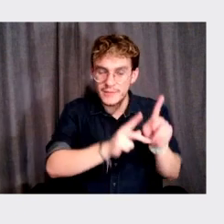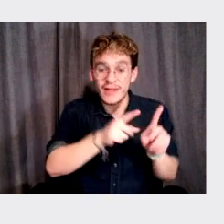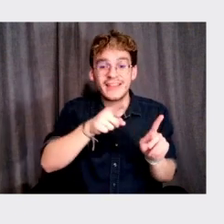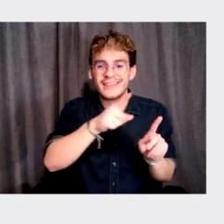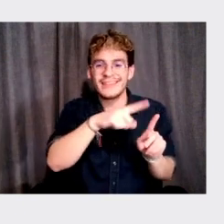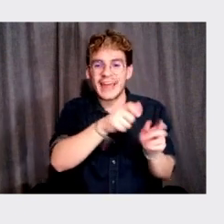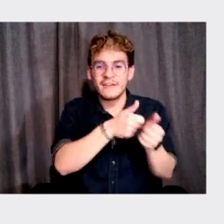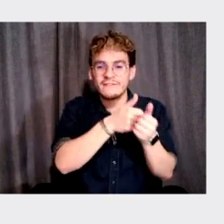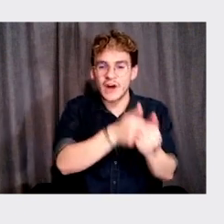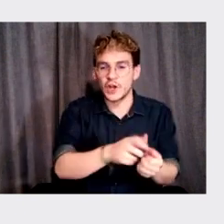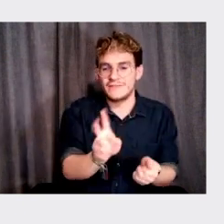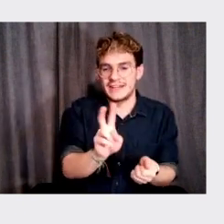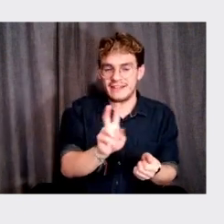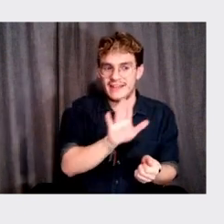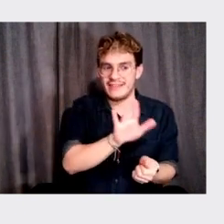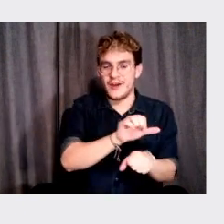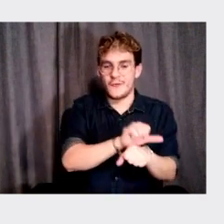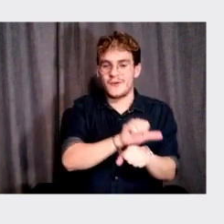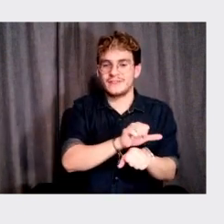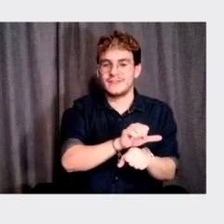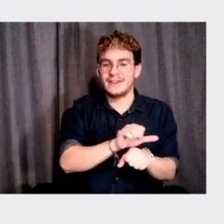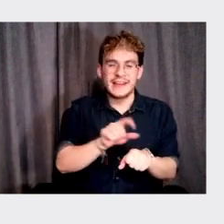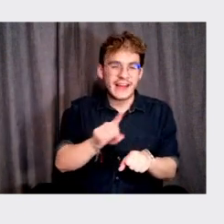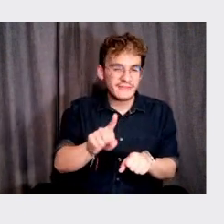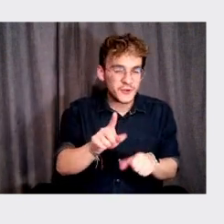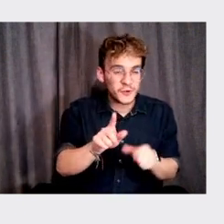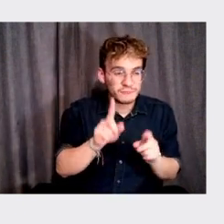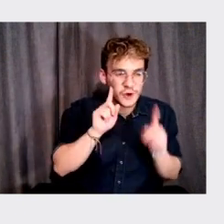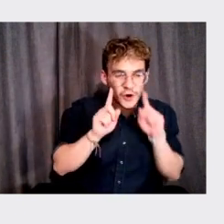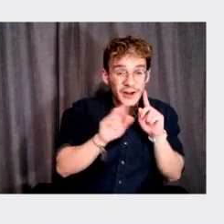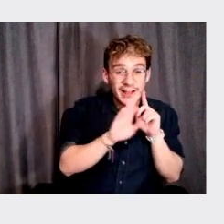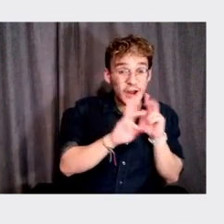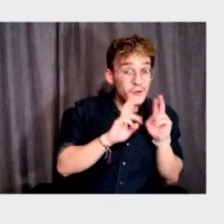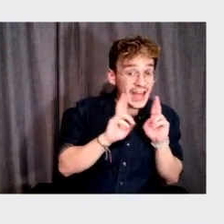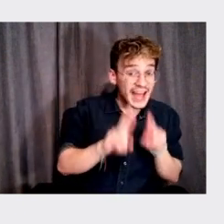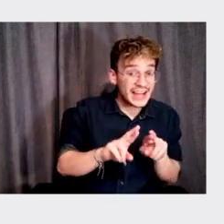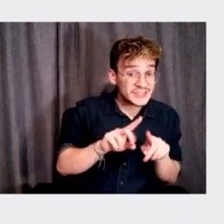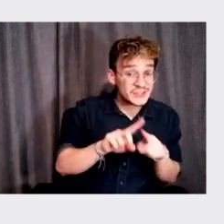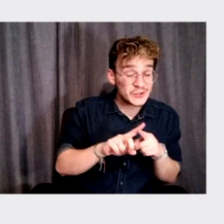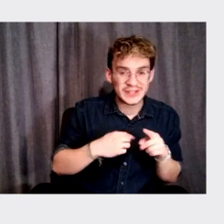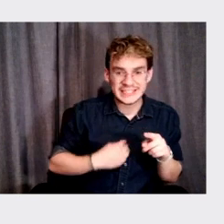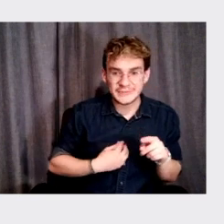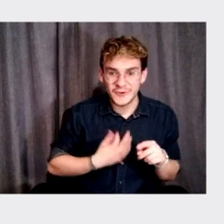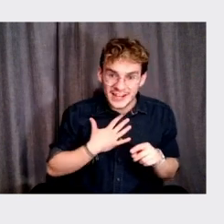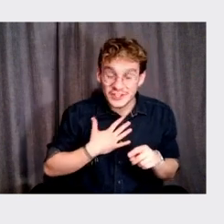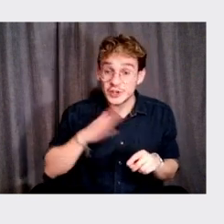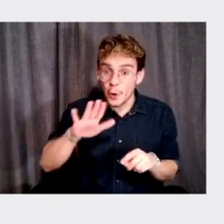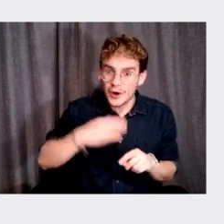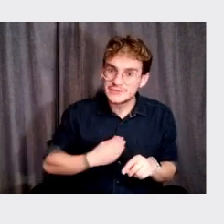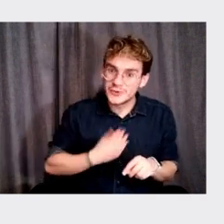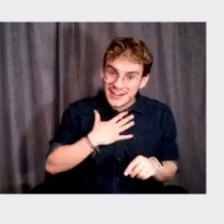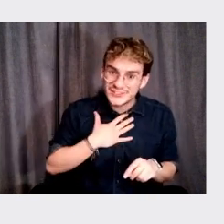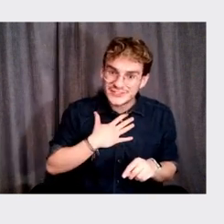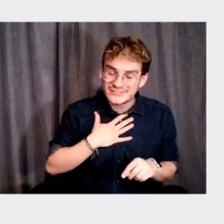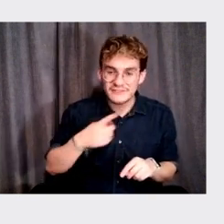Vignelli's work, um, reactions to, uh, the, um, the inspiration that you, you took from, from them for this?